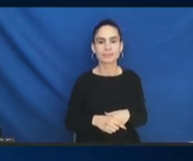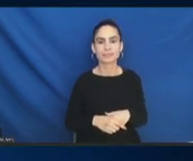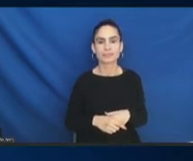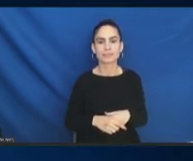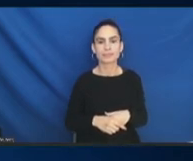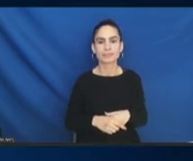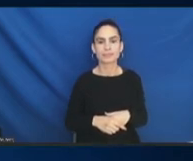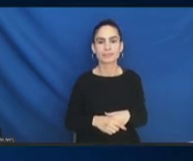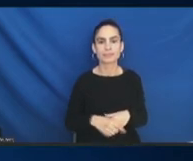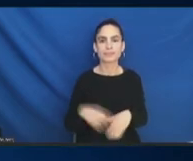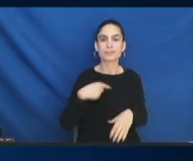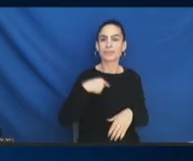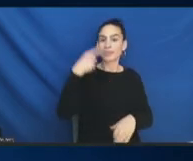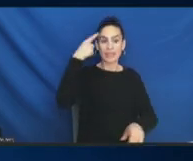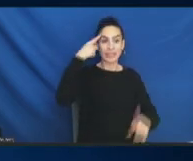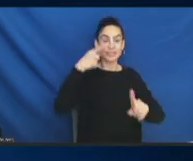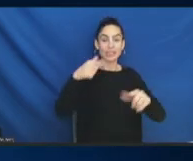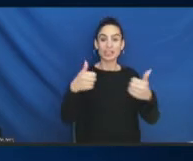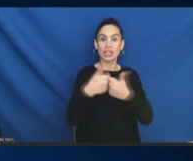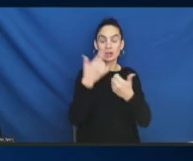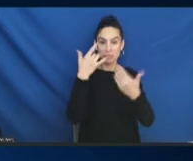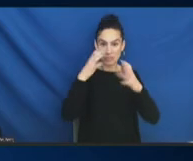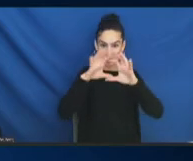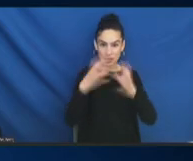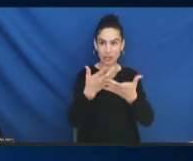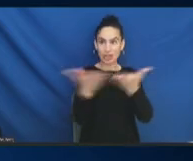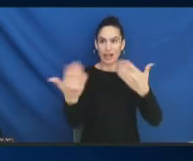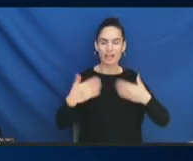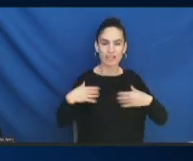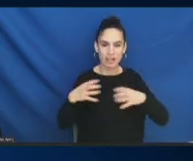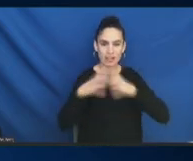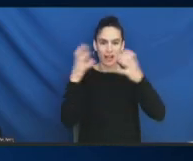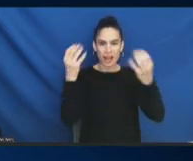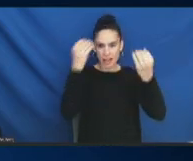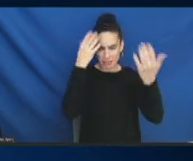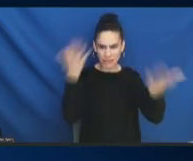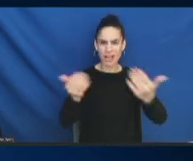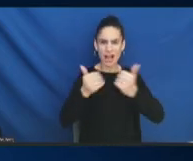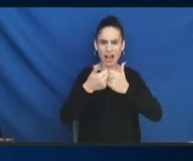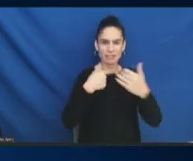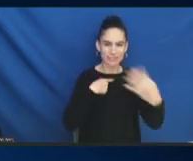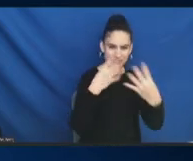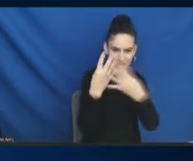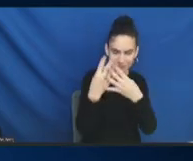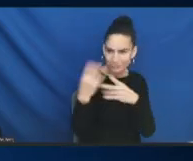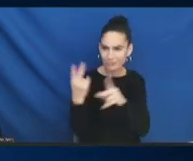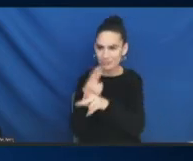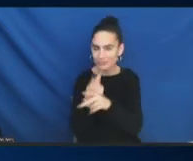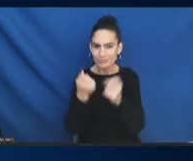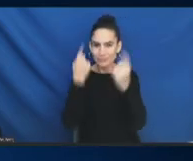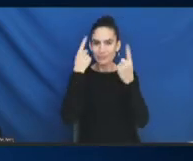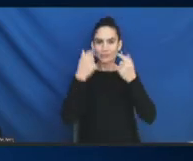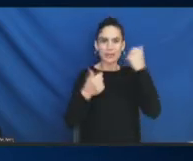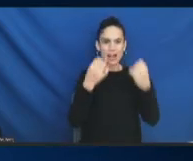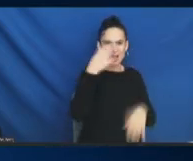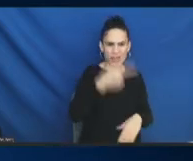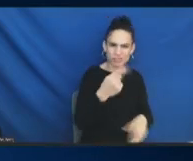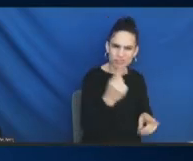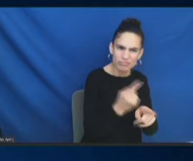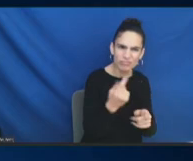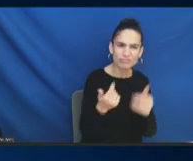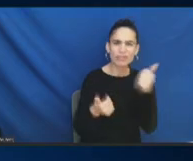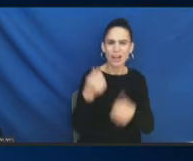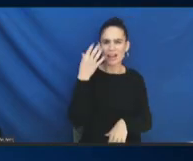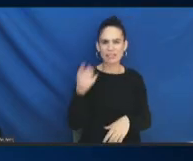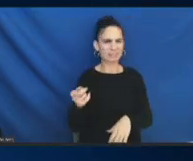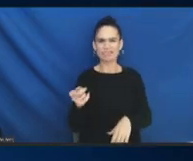to understand which information is relatively good and which is not, and there's so much out there. So, I think that's something we